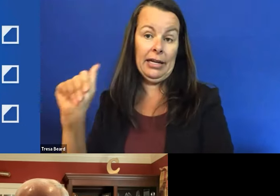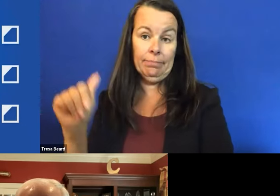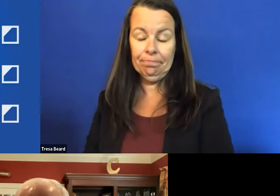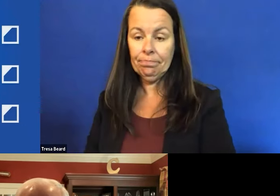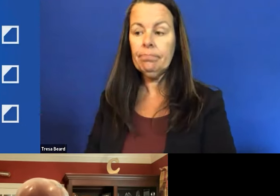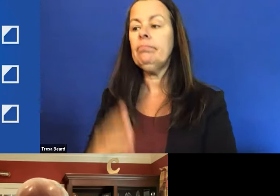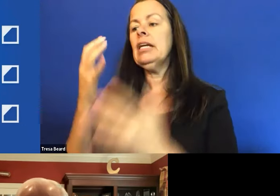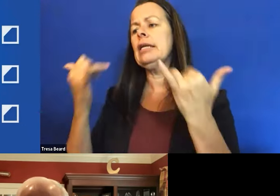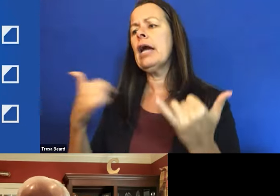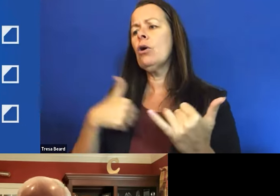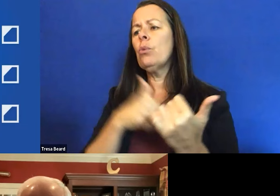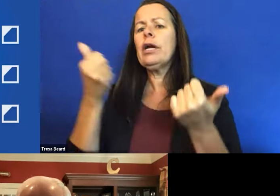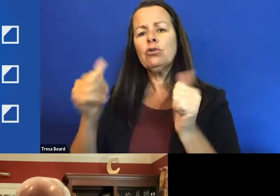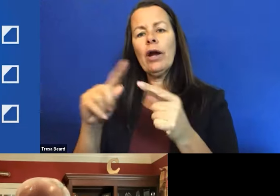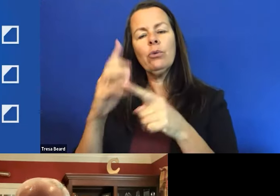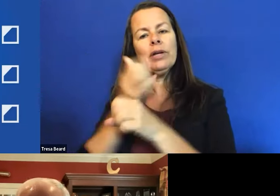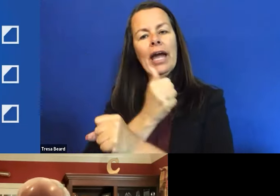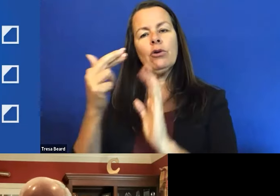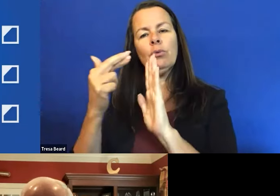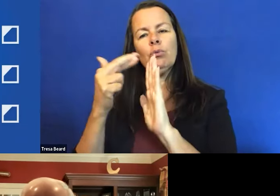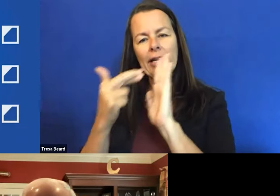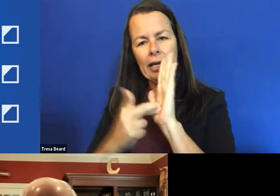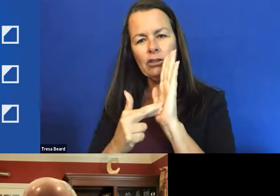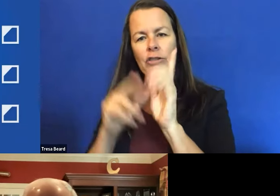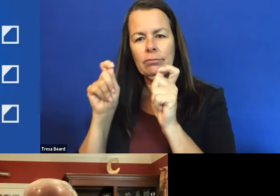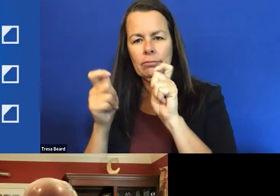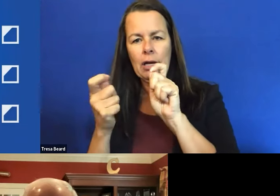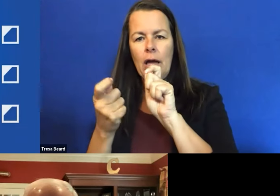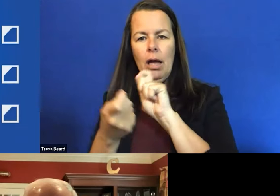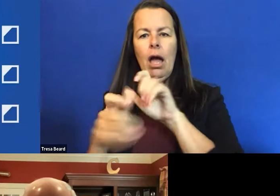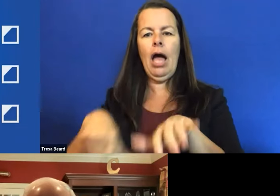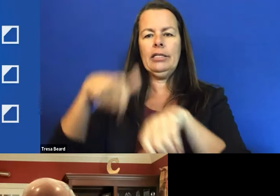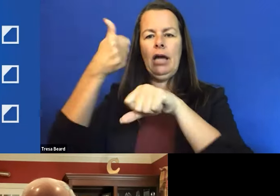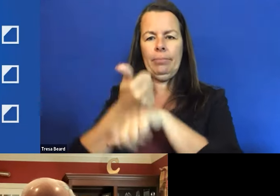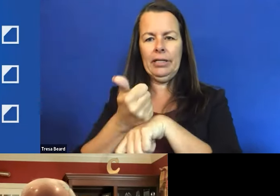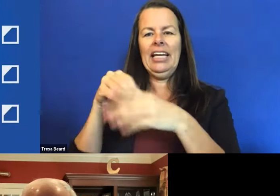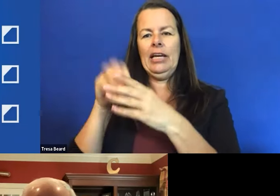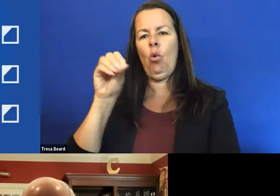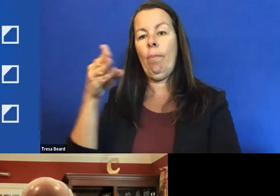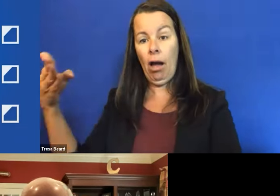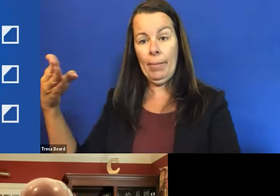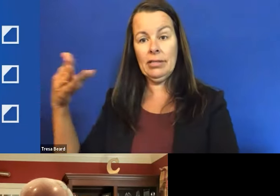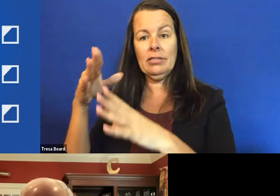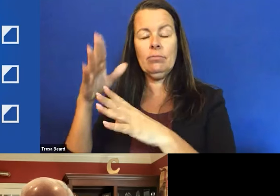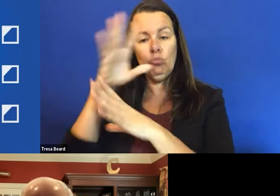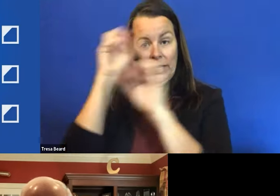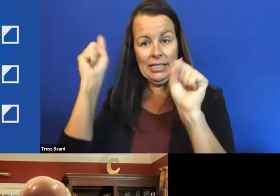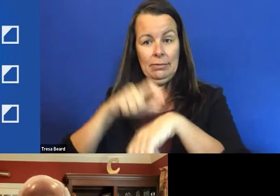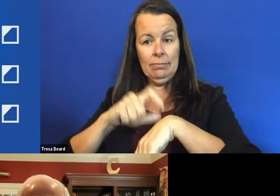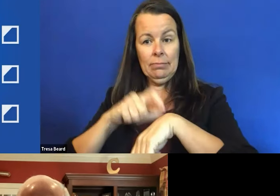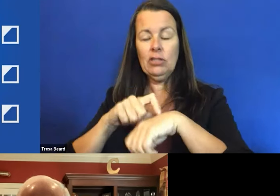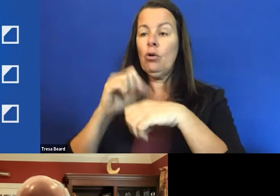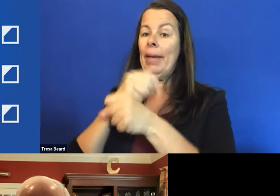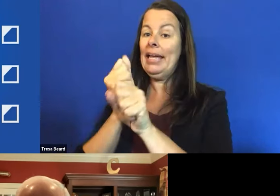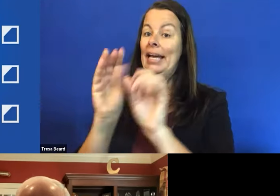regulations adopted in the Obama administration to make clear that it, under the ADA, internet